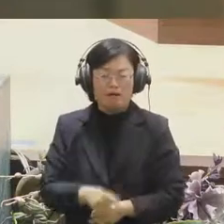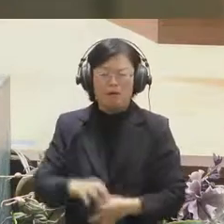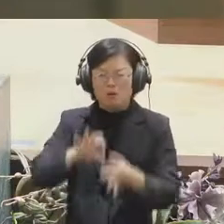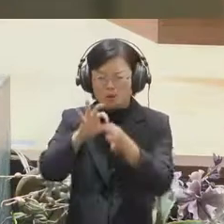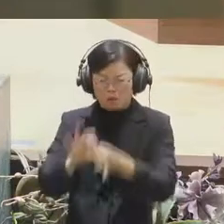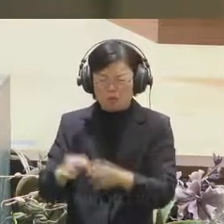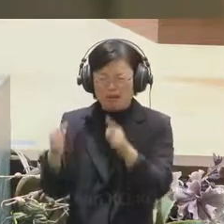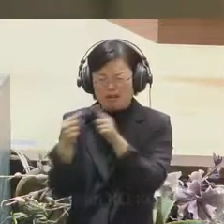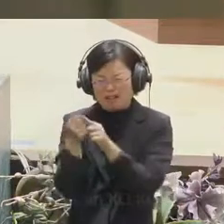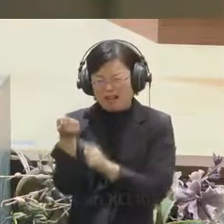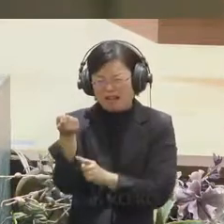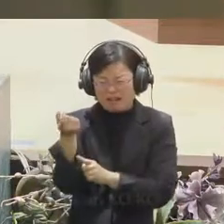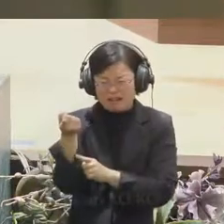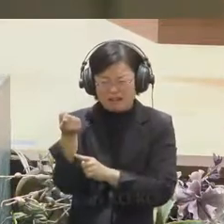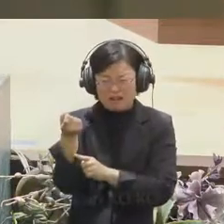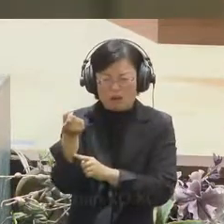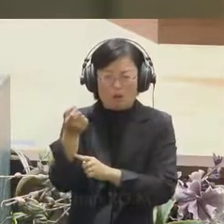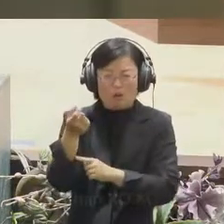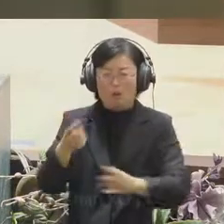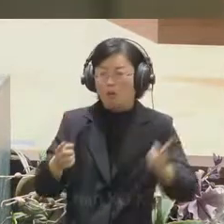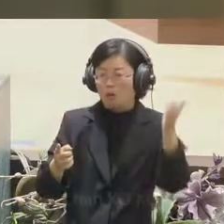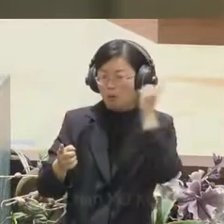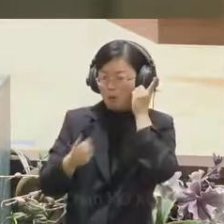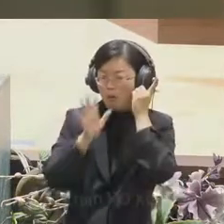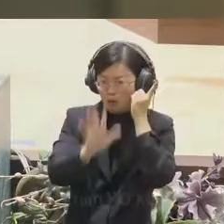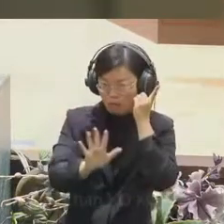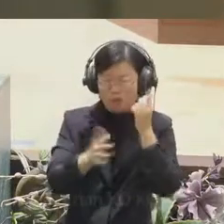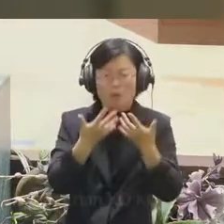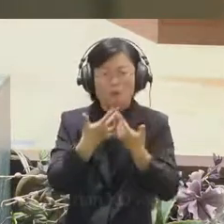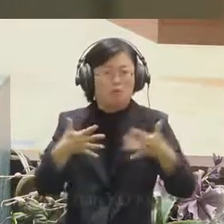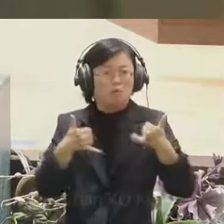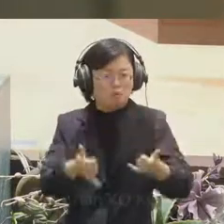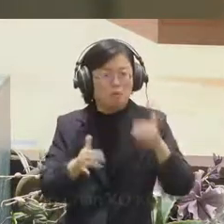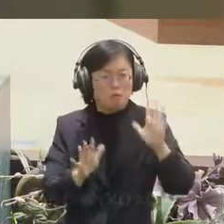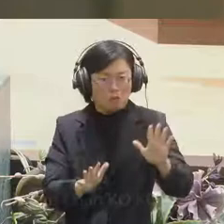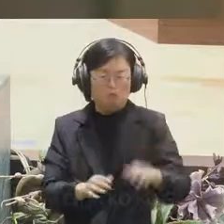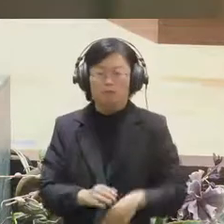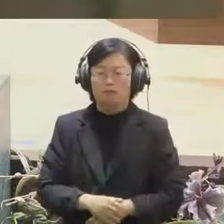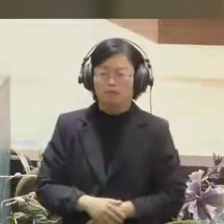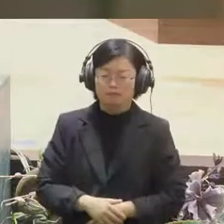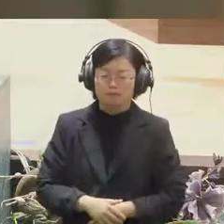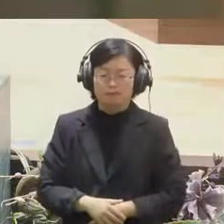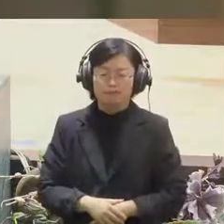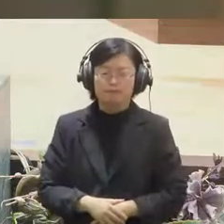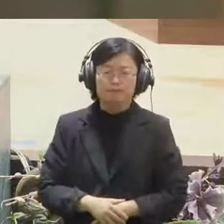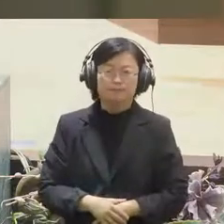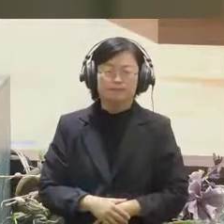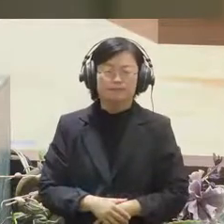had their smartphoneand they have access to their internet